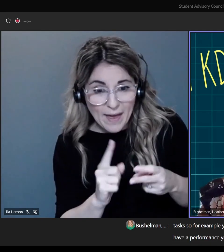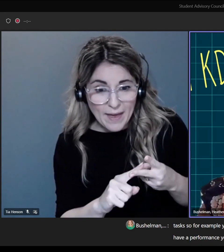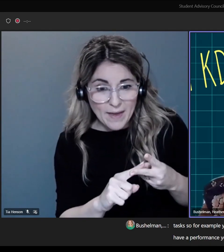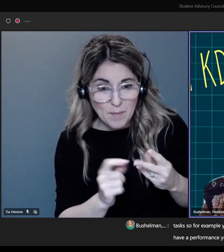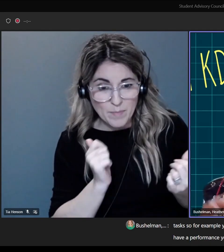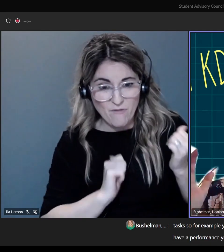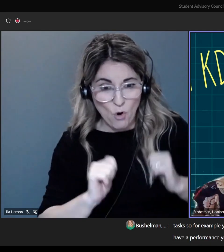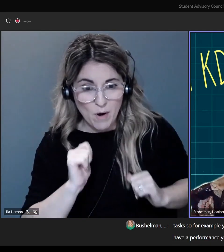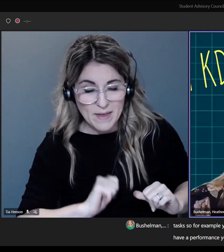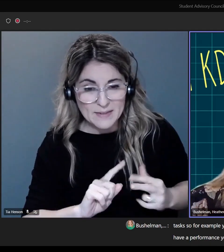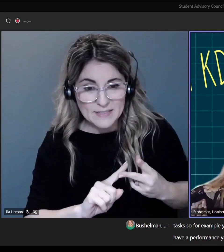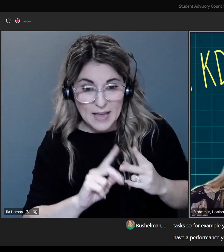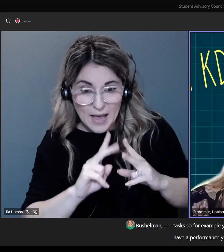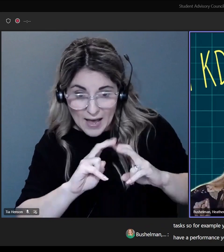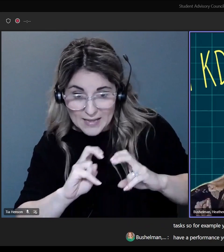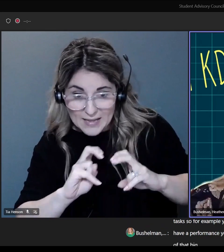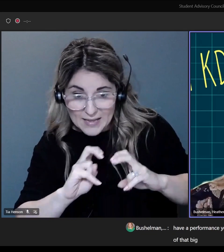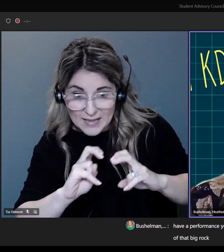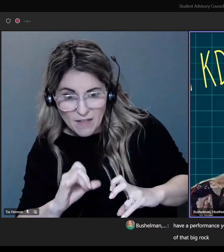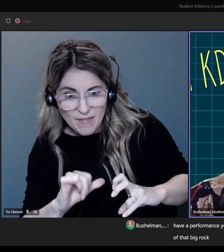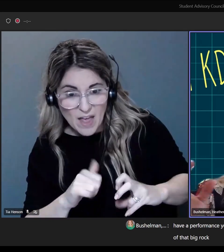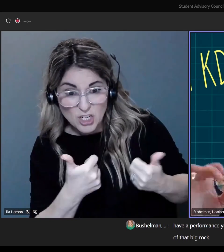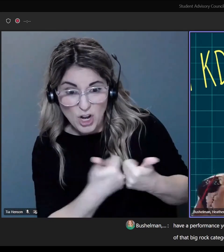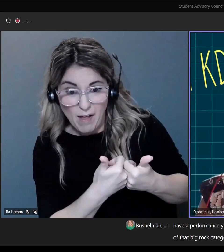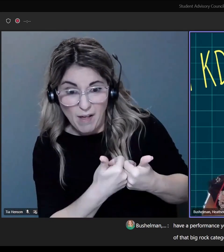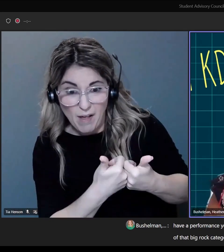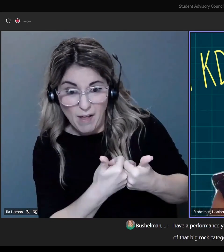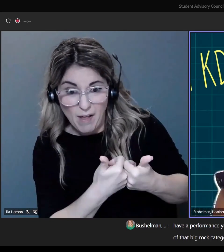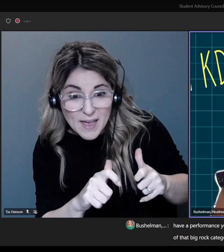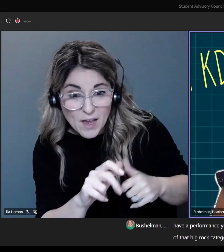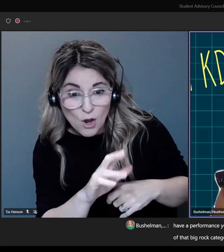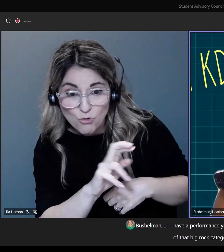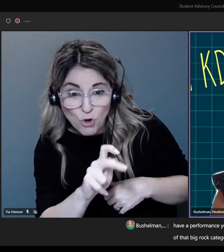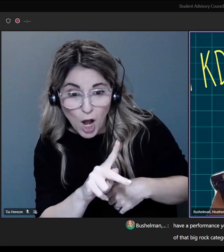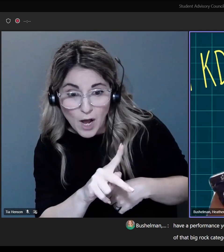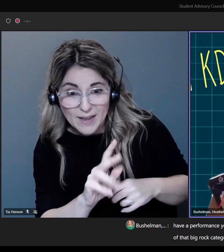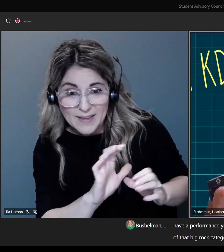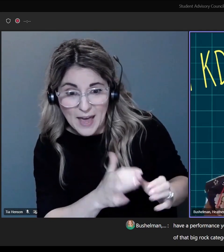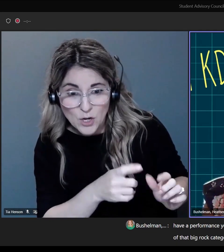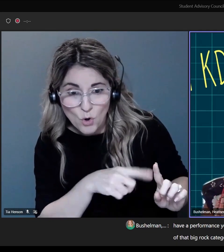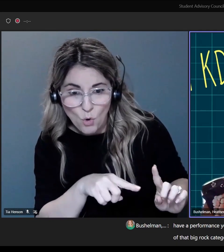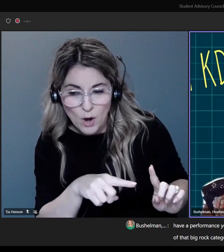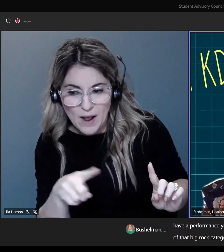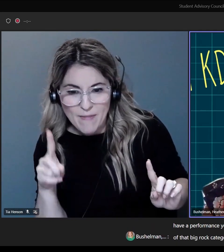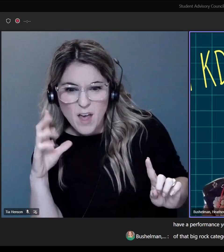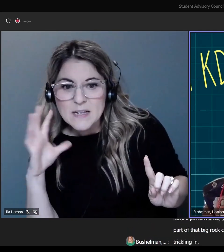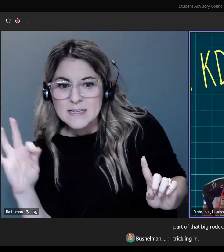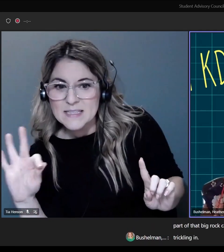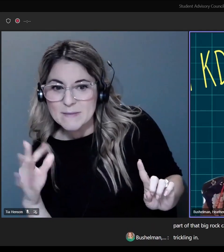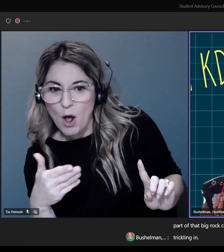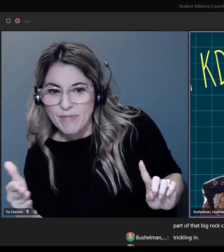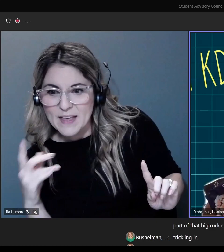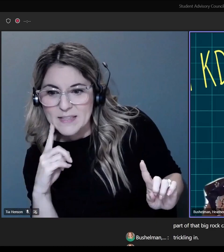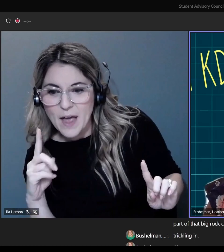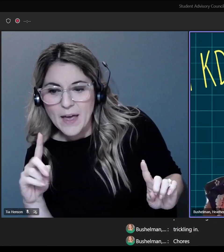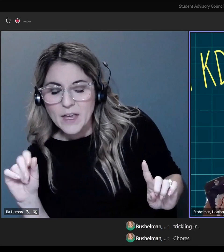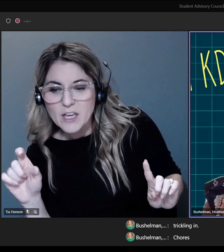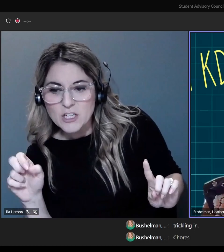assessment that is part of that big rock category, but all these little things start trickling in like chores,